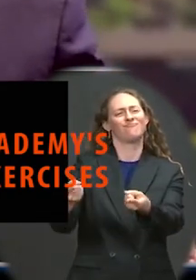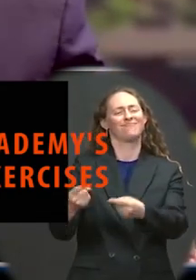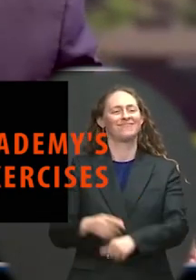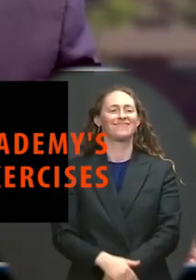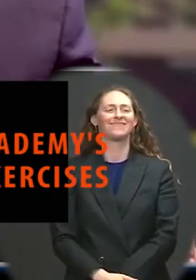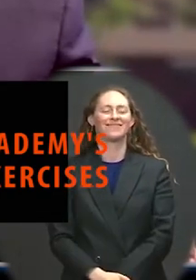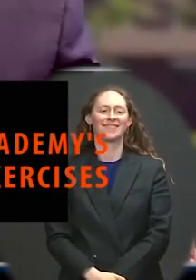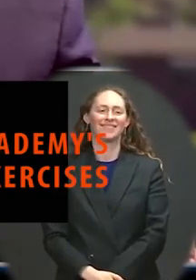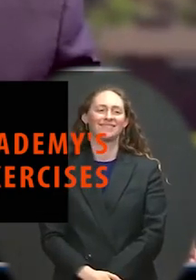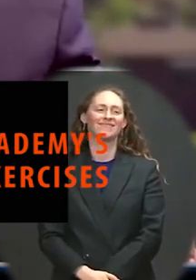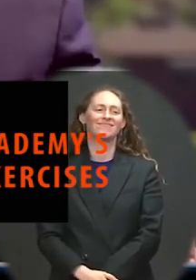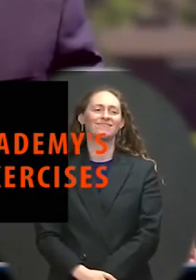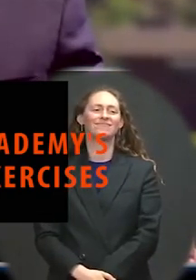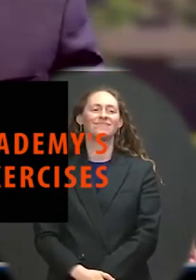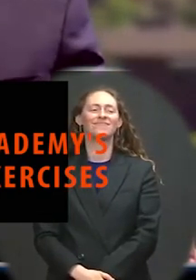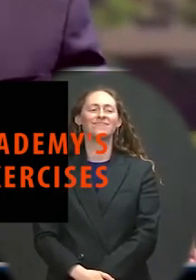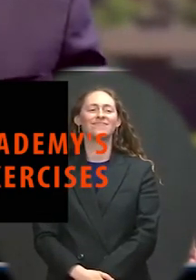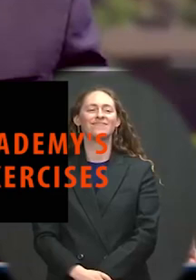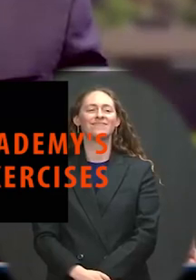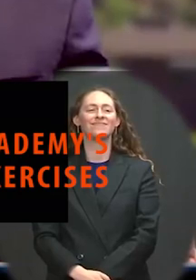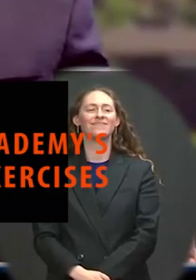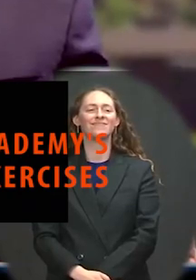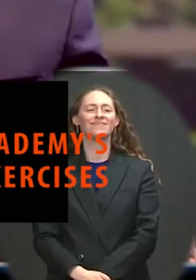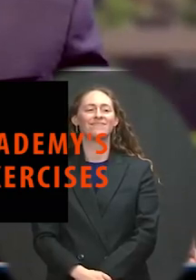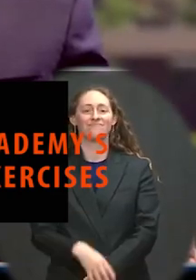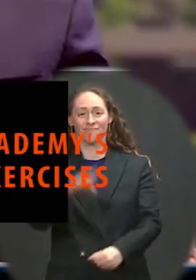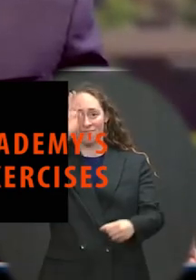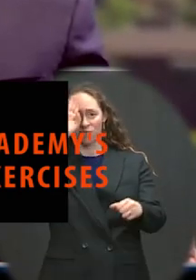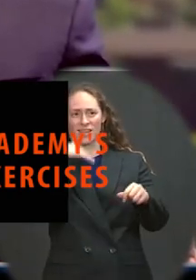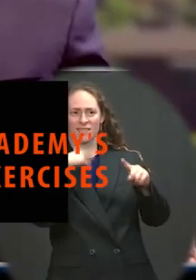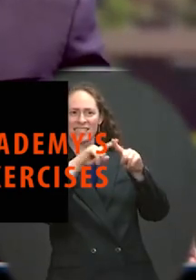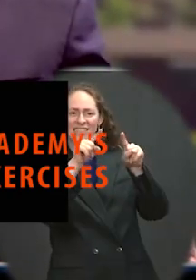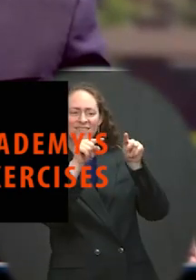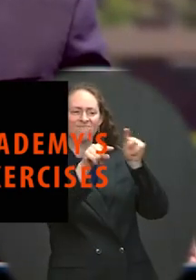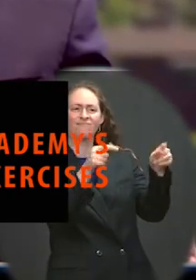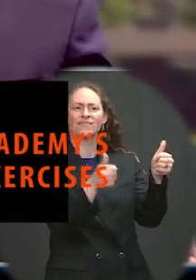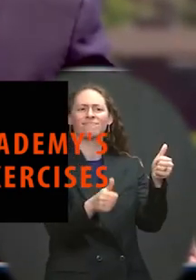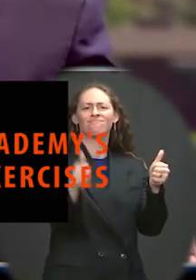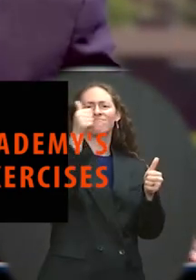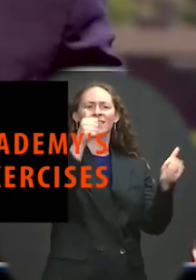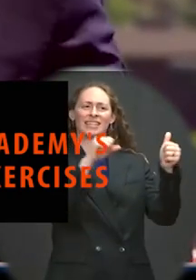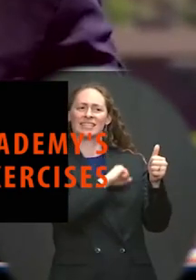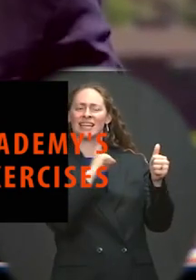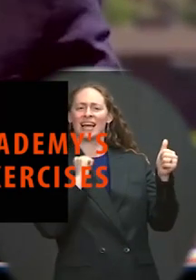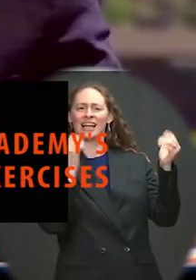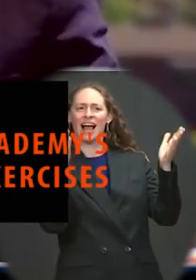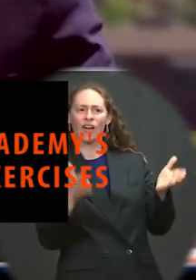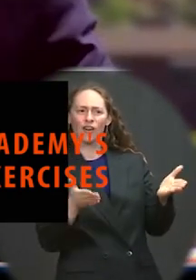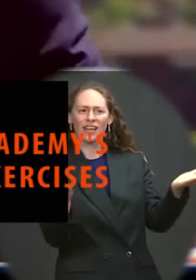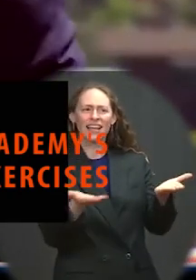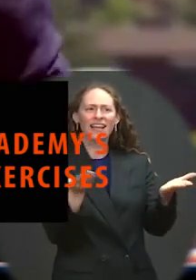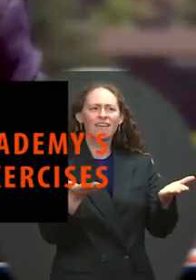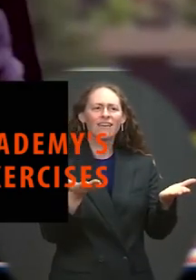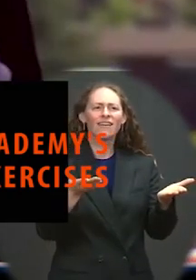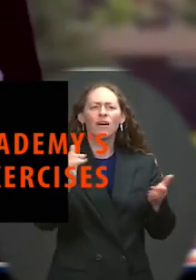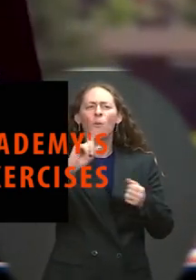time, Chris Dodd, is here. I don't know where you're — I don't — I don't think you're in the class, Chris, but you want to — where is he?